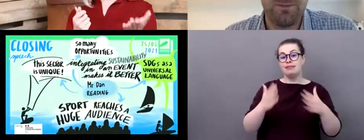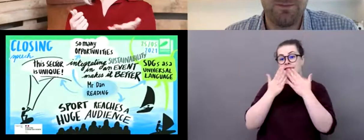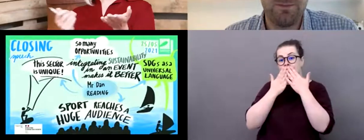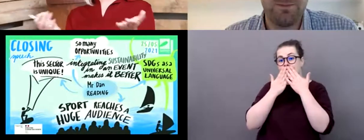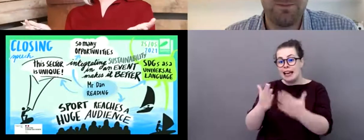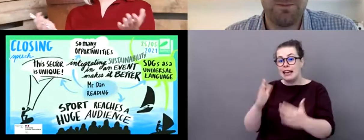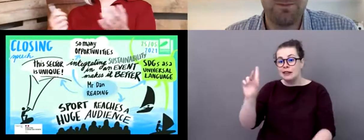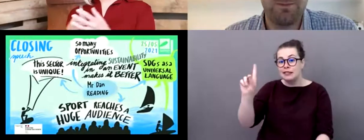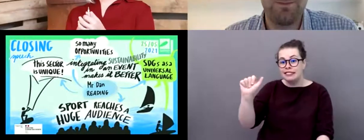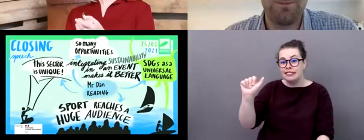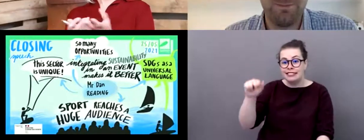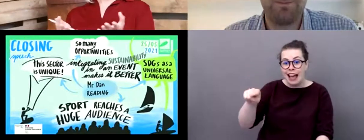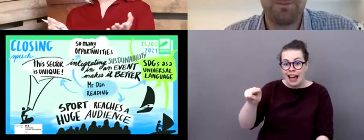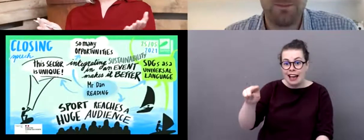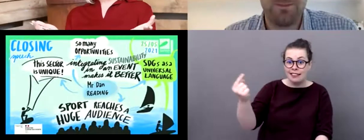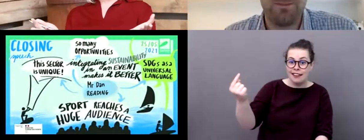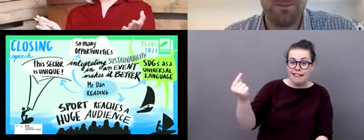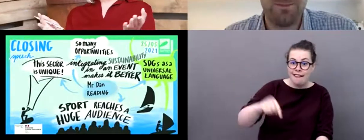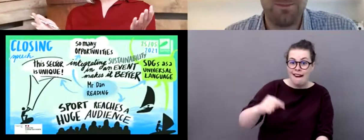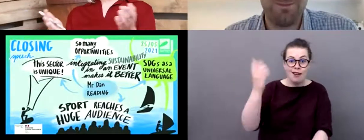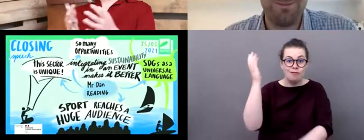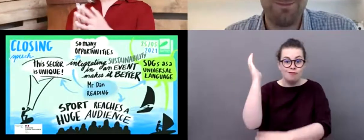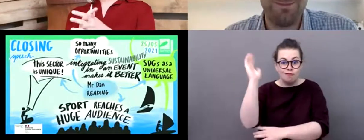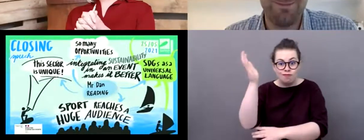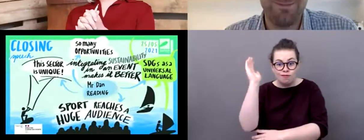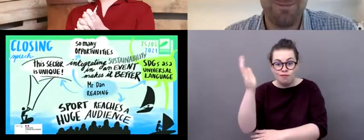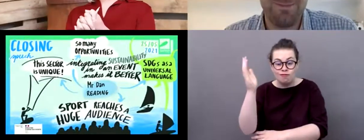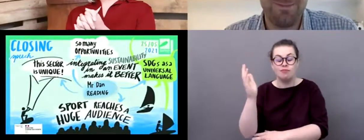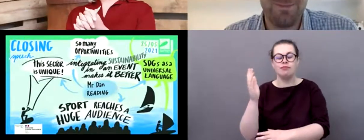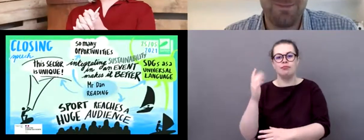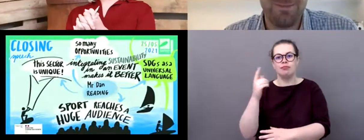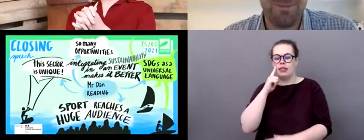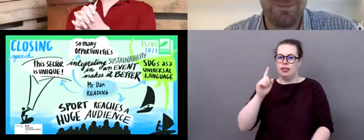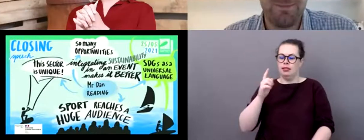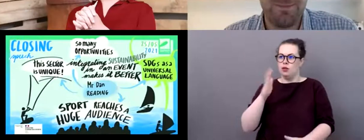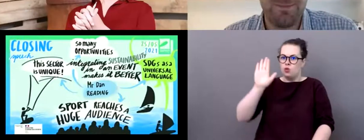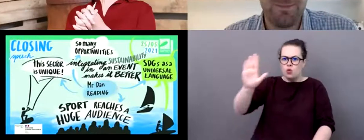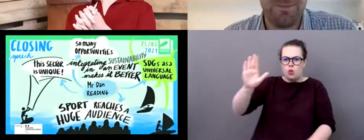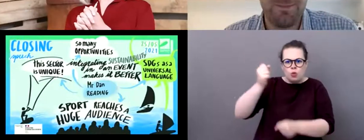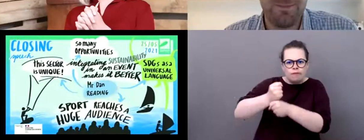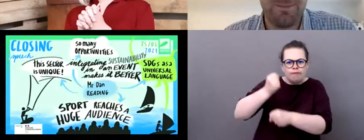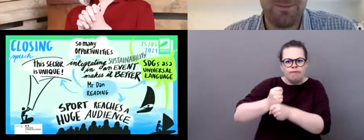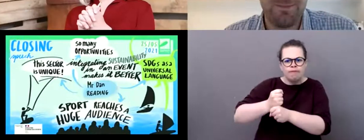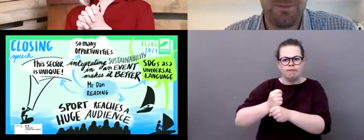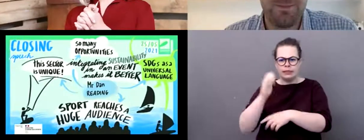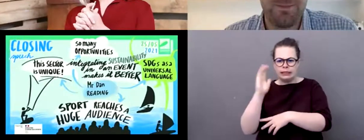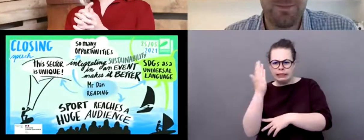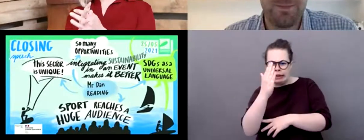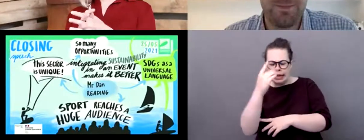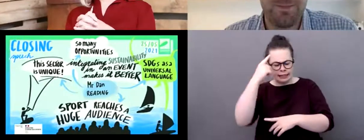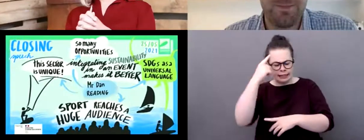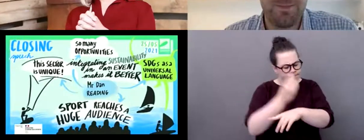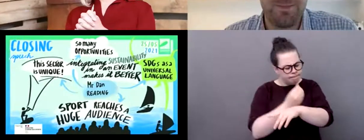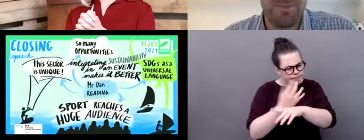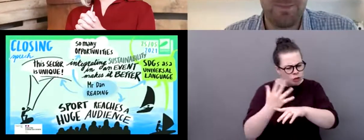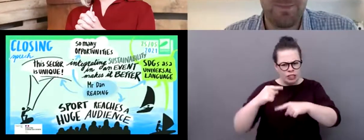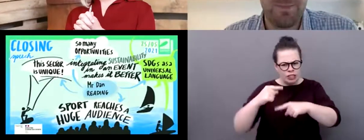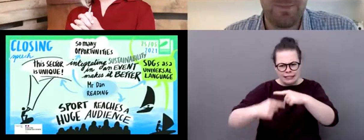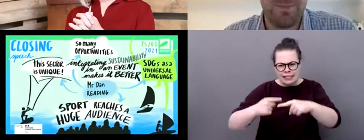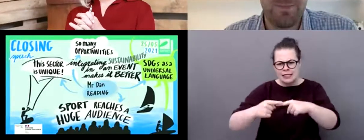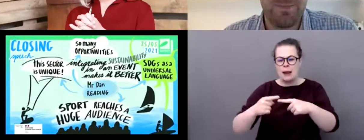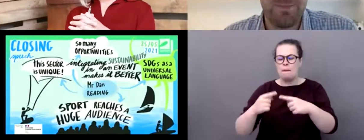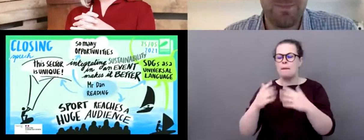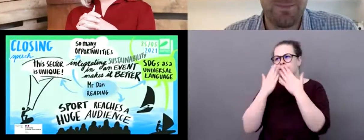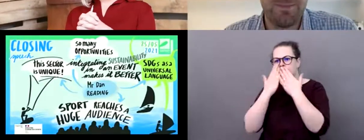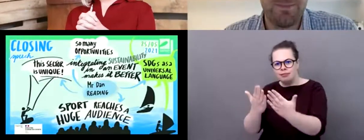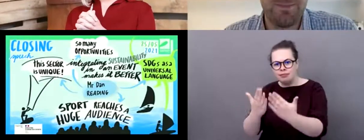so much. Thank you for being here with us. Thank you for everything you, you do with word sailing. Um, this is the end of the